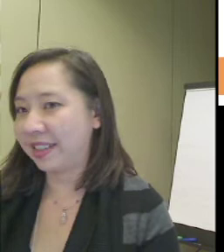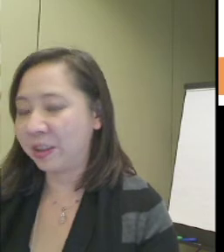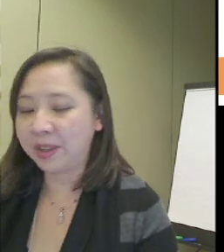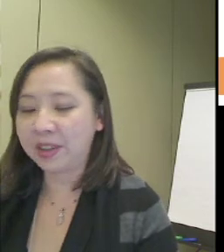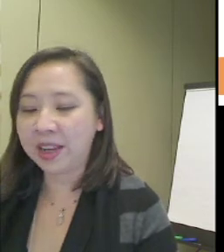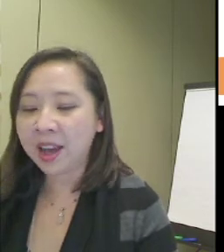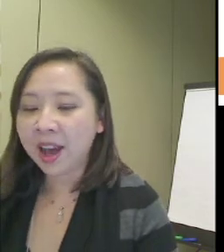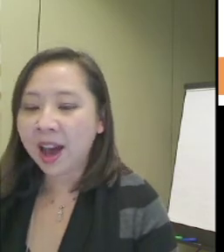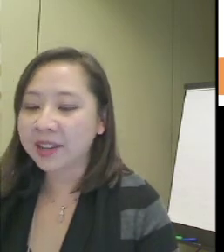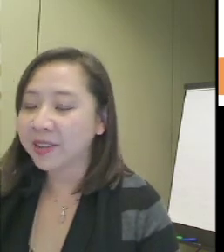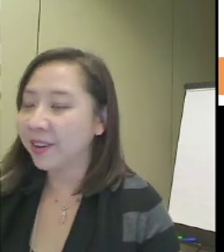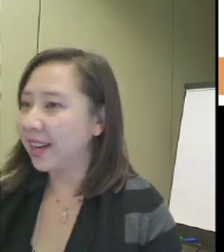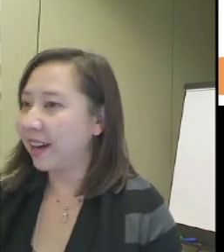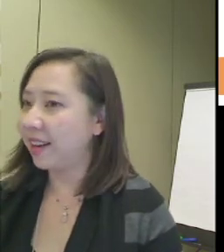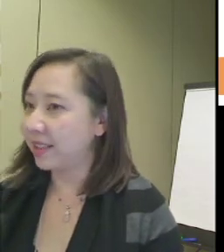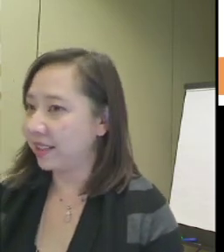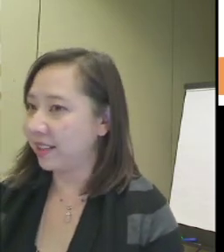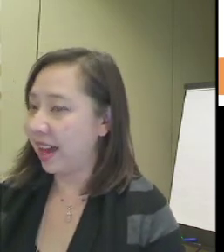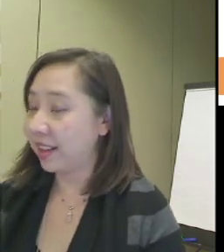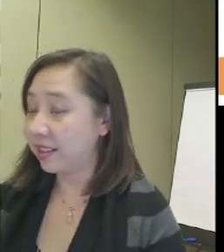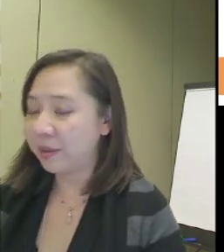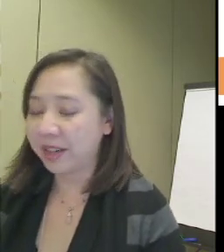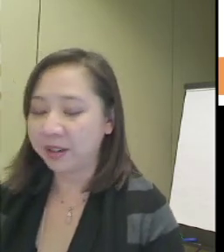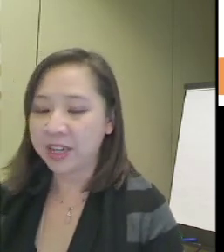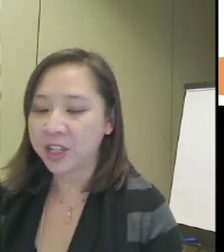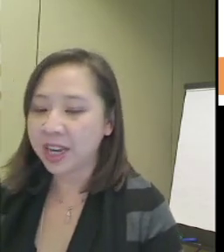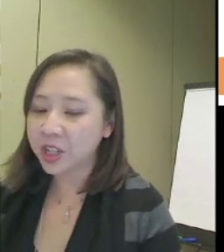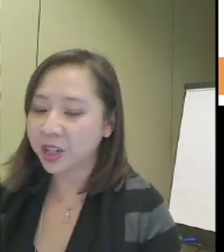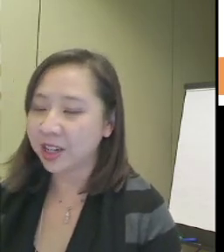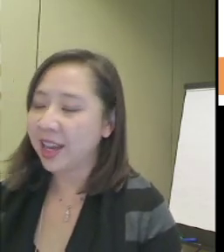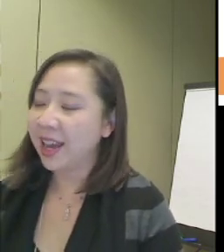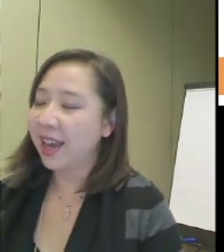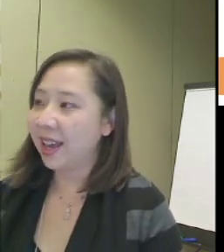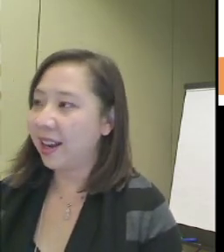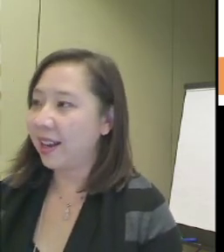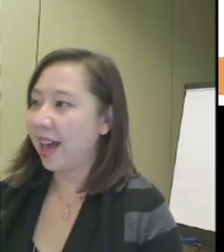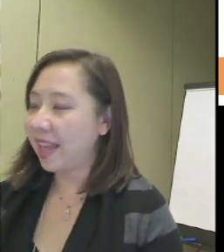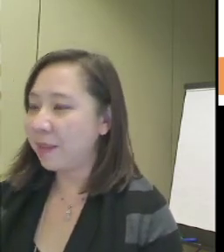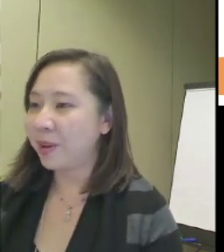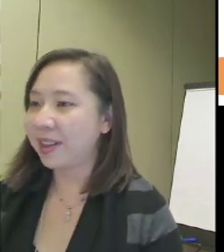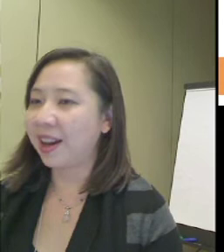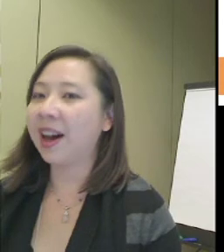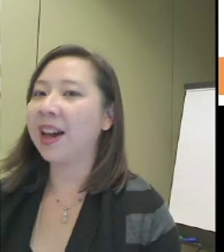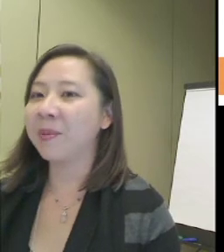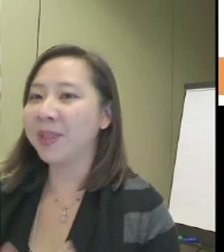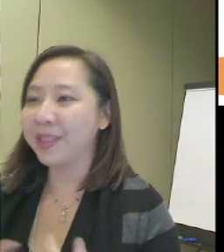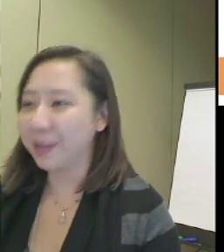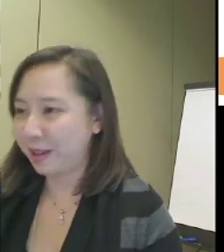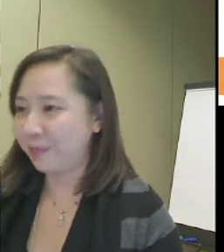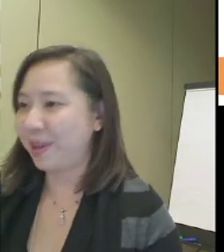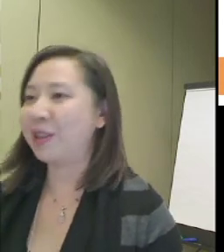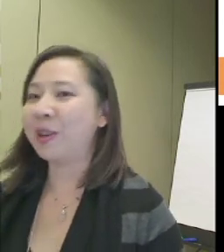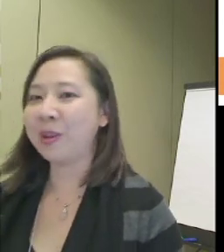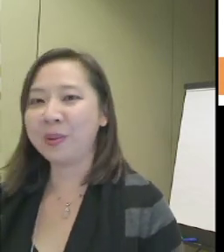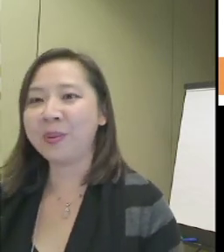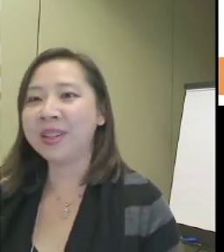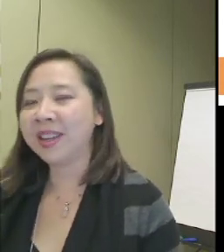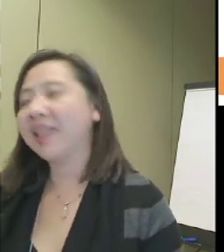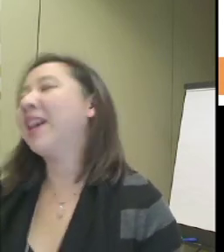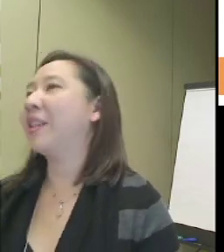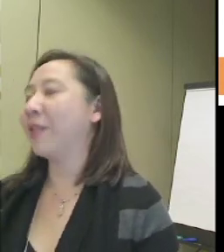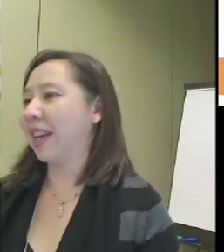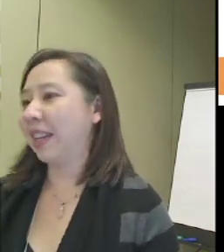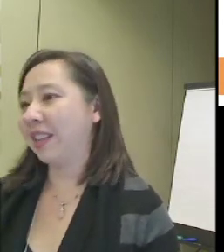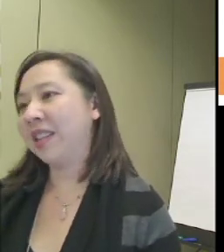comfort and accessibility. I started out, as I said, as the Director of Education. And at that point, I was the only one who